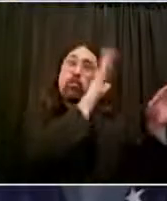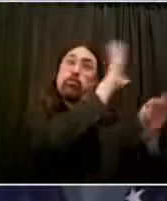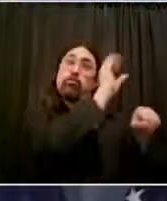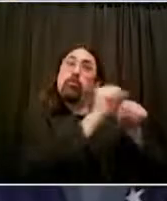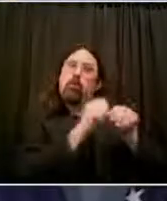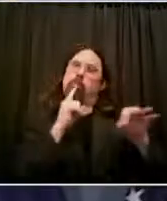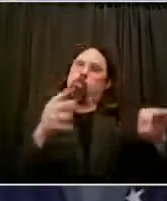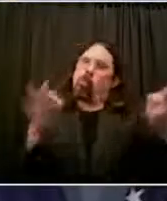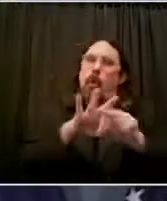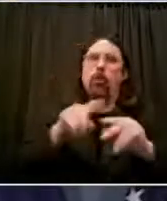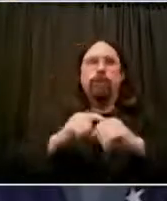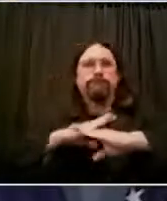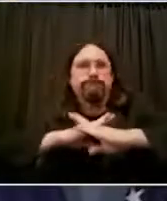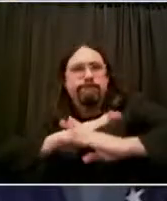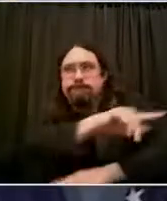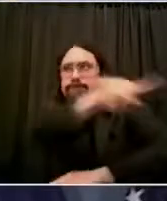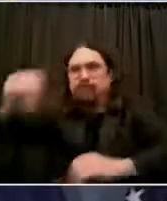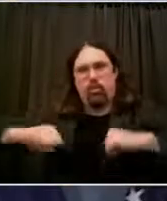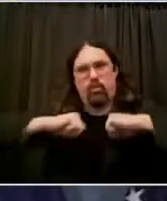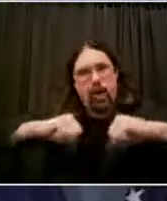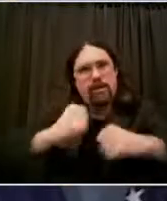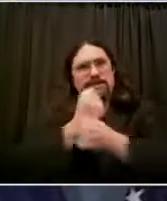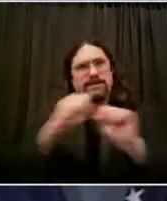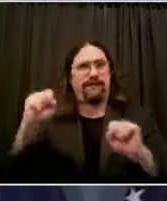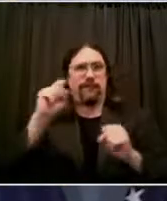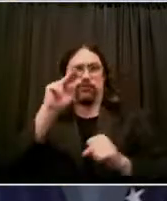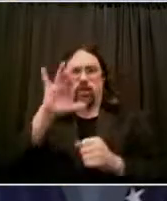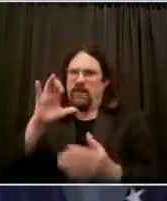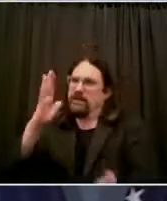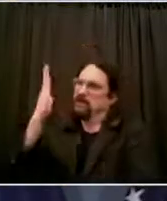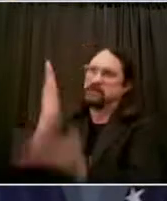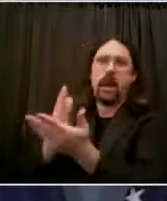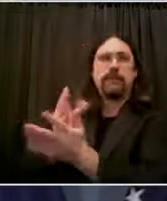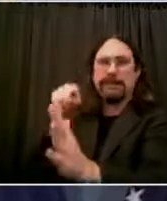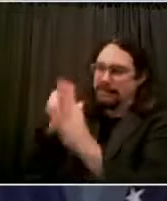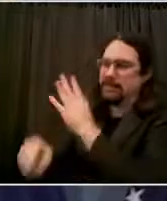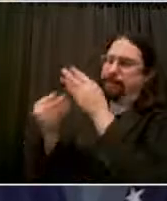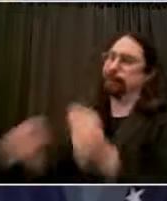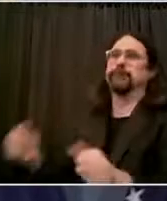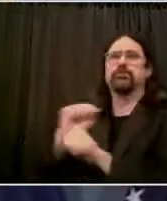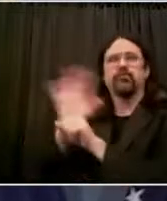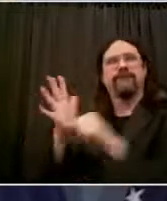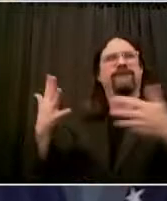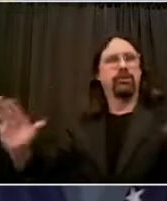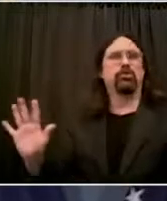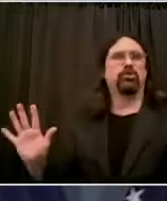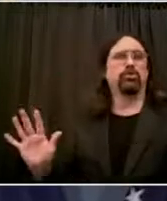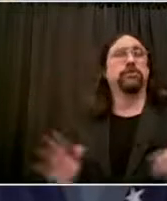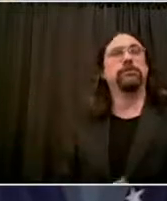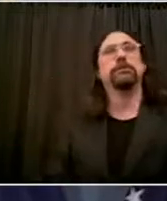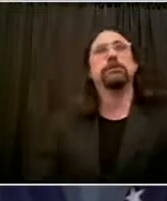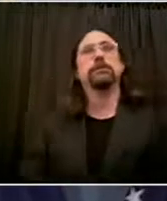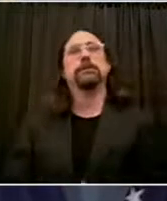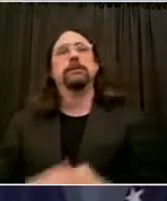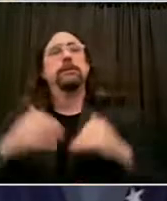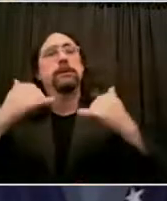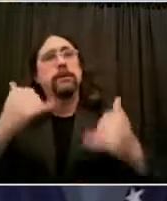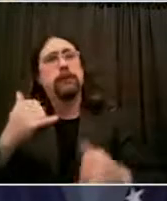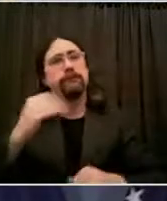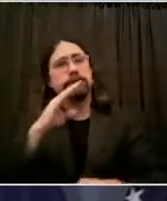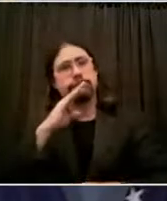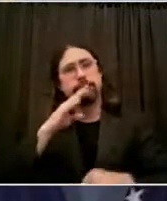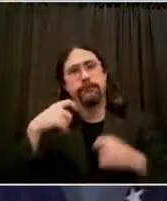... ... ... Tenemos que abordar las injusticias